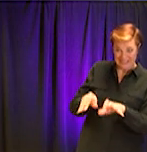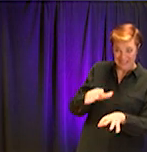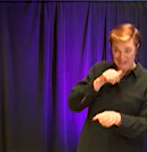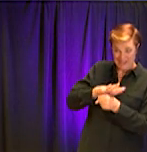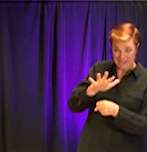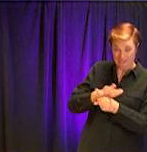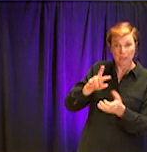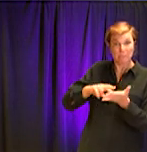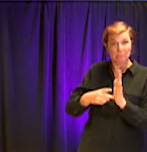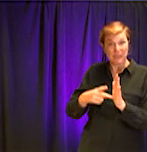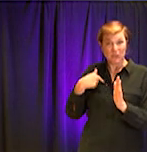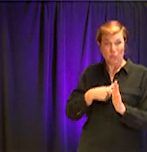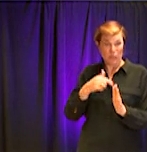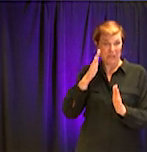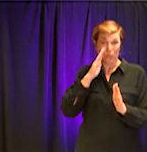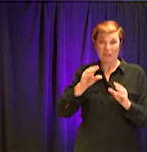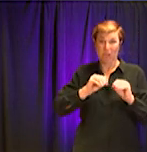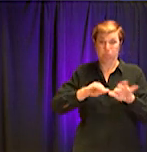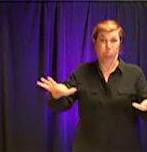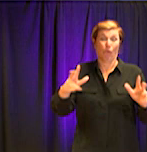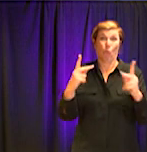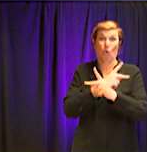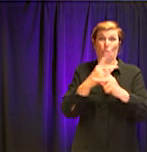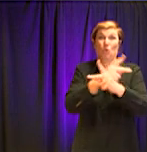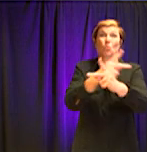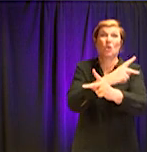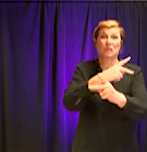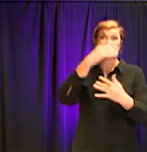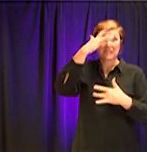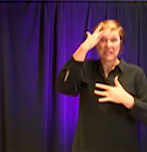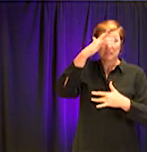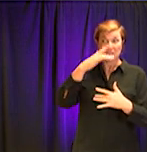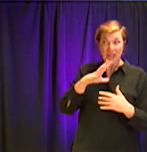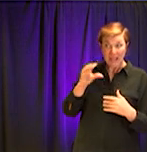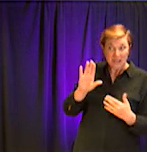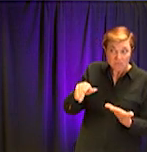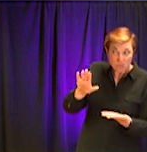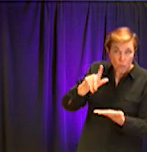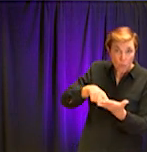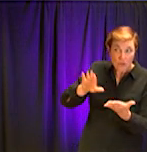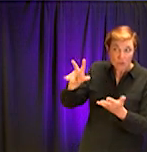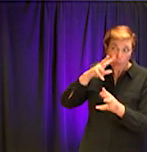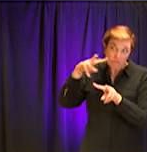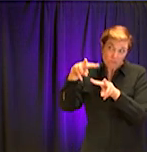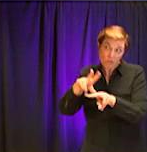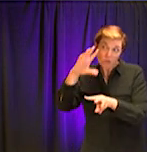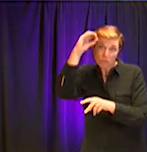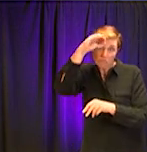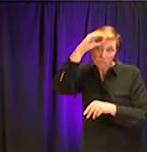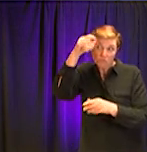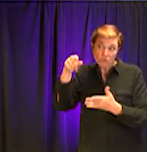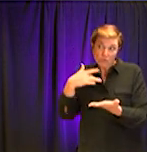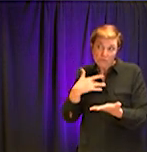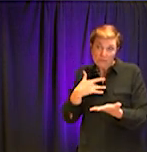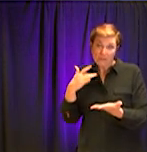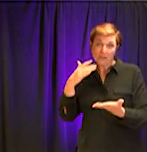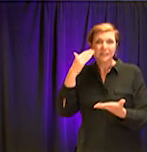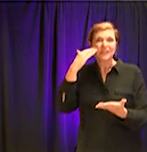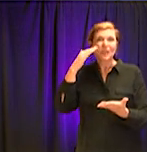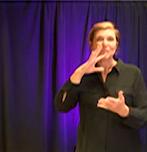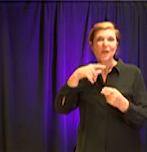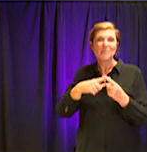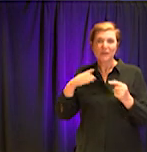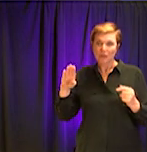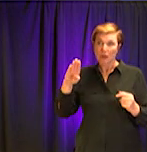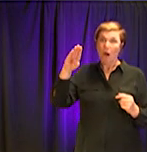your best guess of when we might see the peak of the virus spread before that hump, as everybody talks